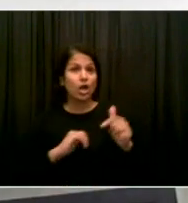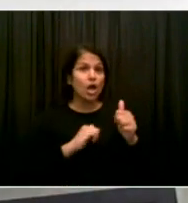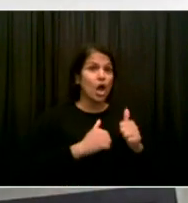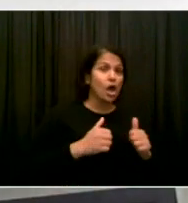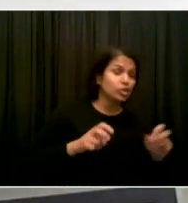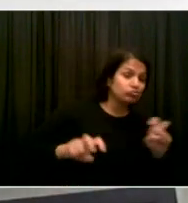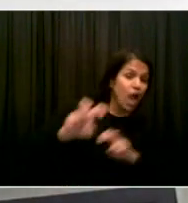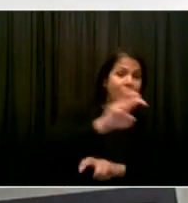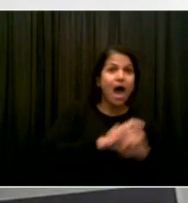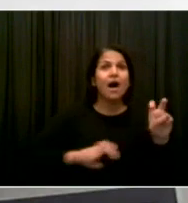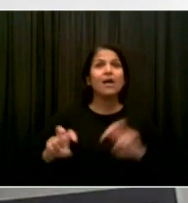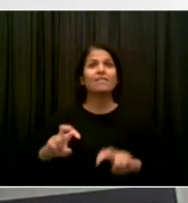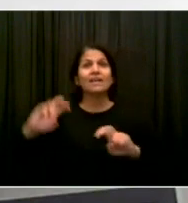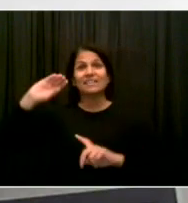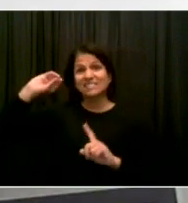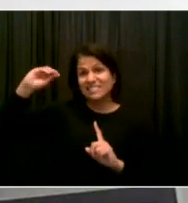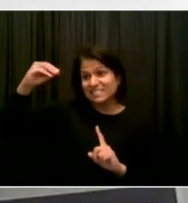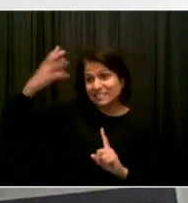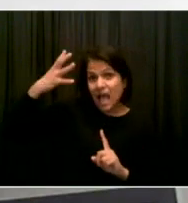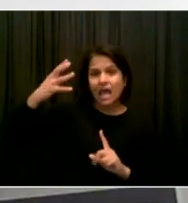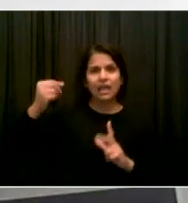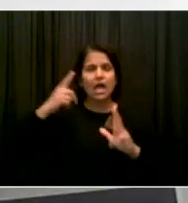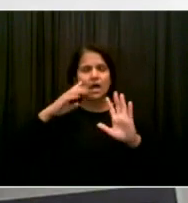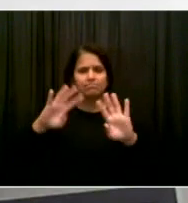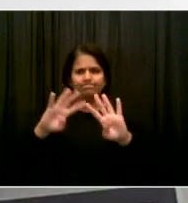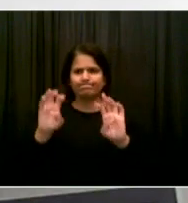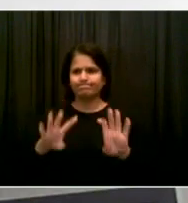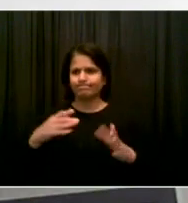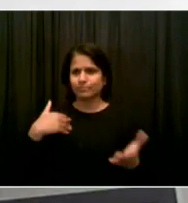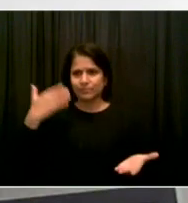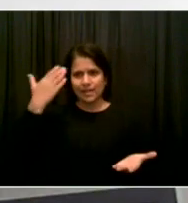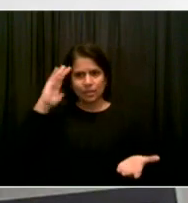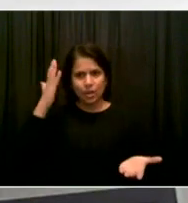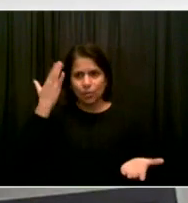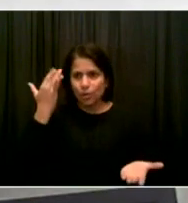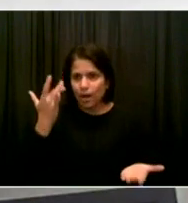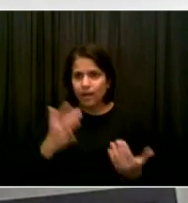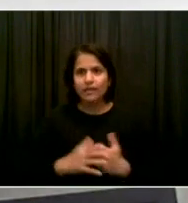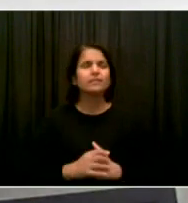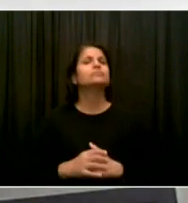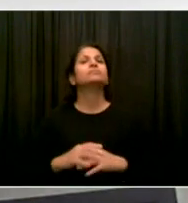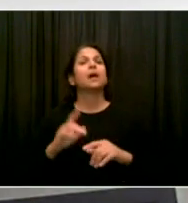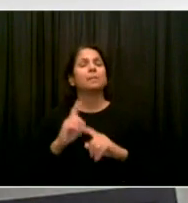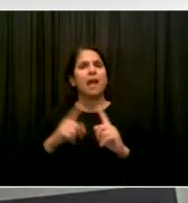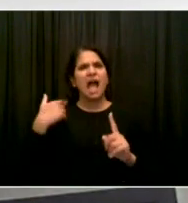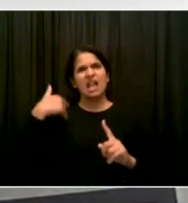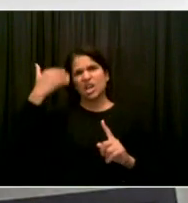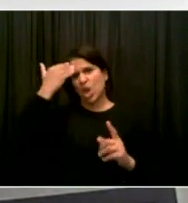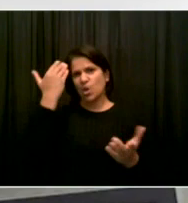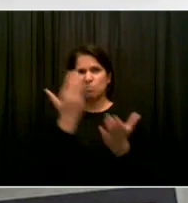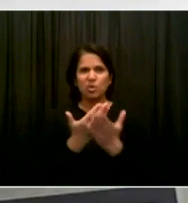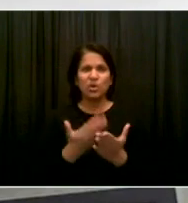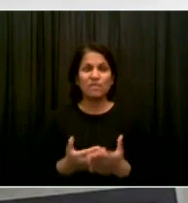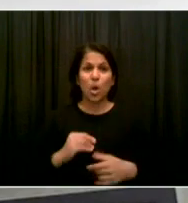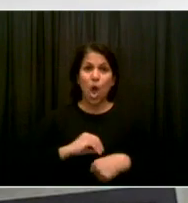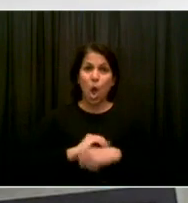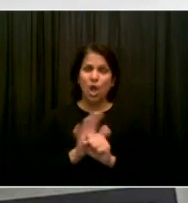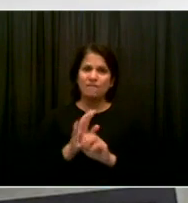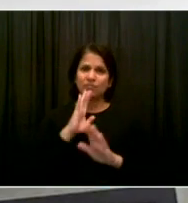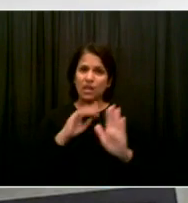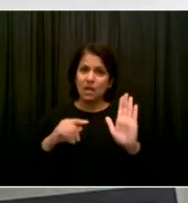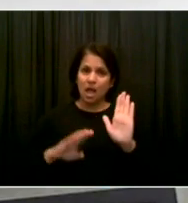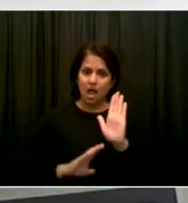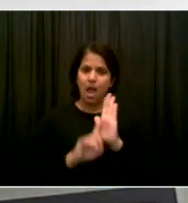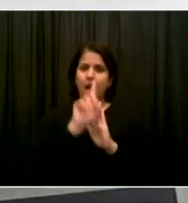really understood. It is clear, though, that COVID comes in waves. And that is South Africa is already,